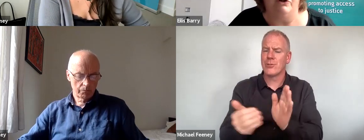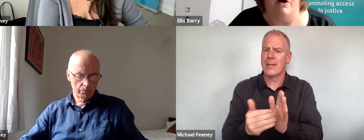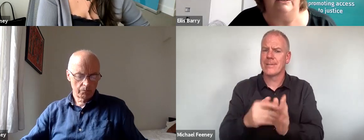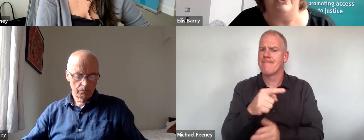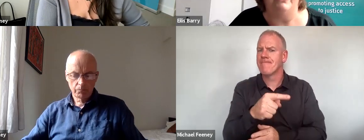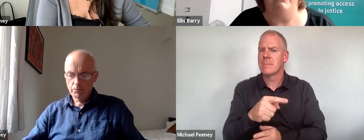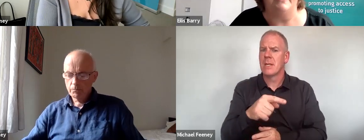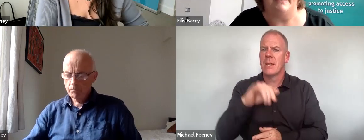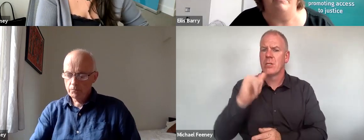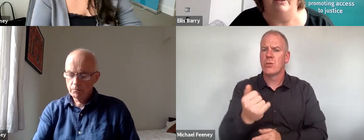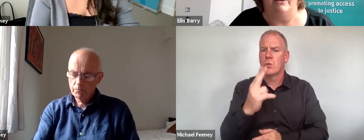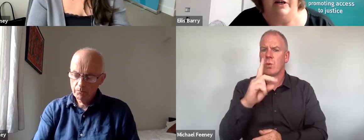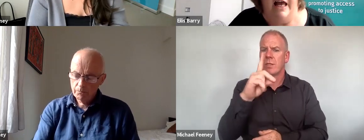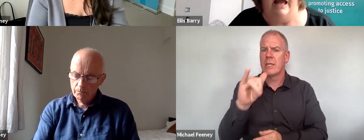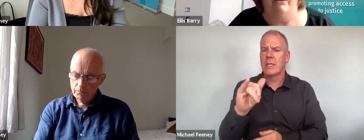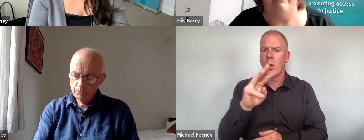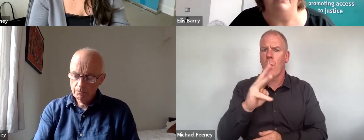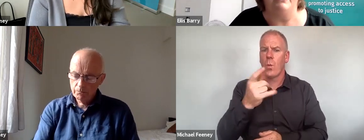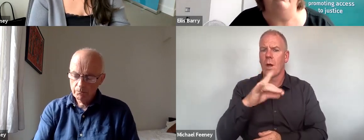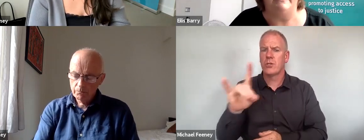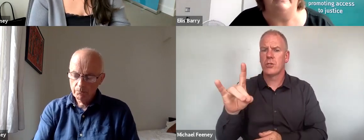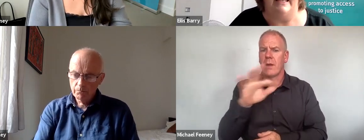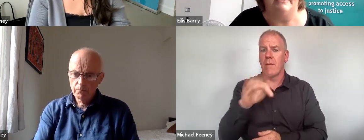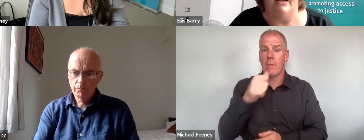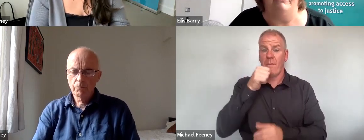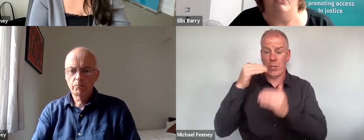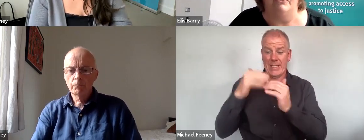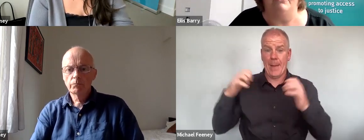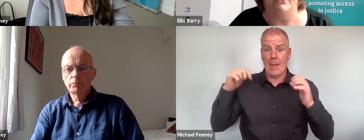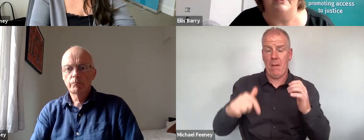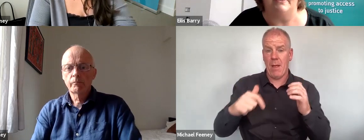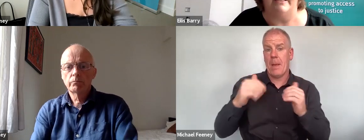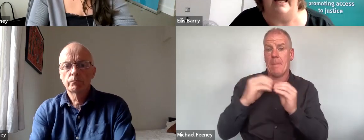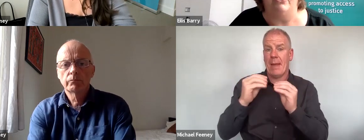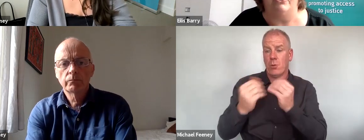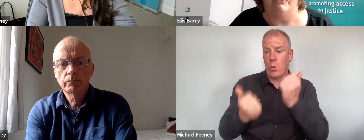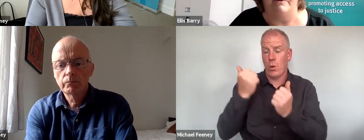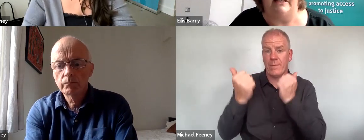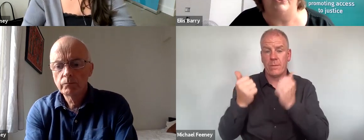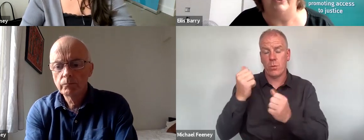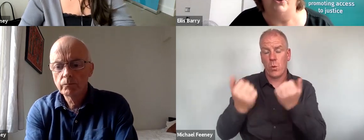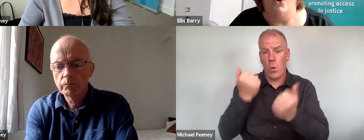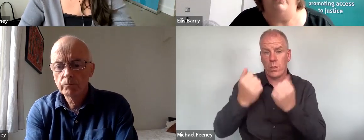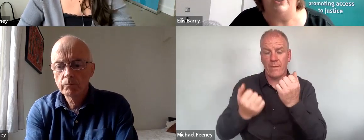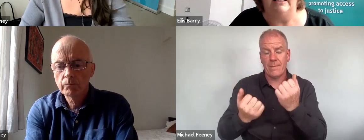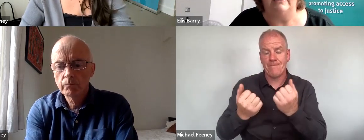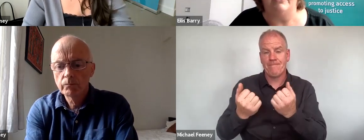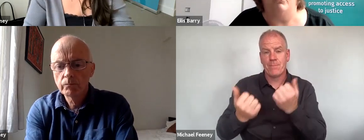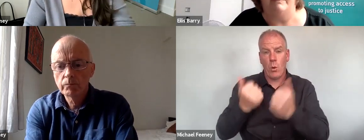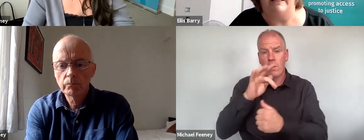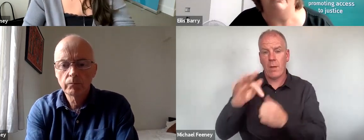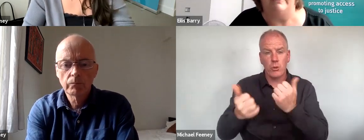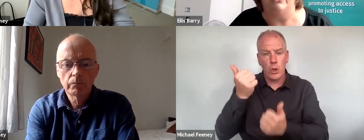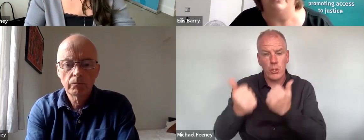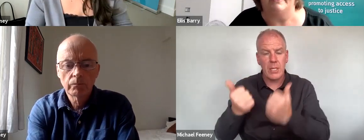Judy Walsh in the first seminar referenced the recent case of the Court of Justice on age discrimination, which held